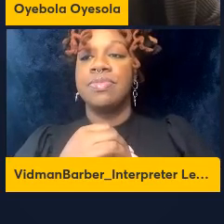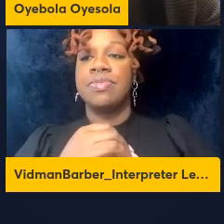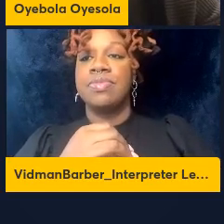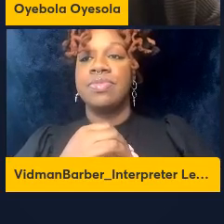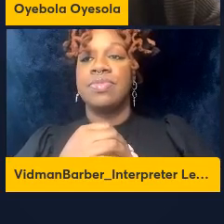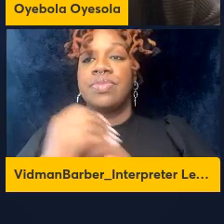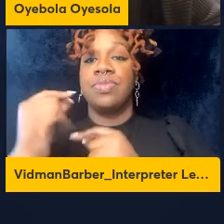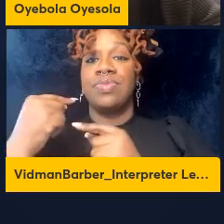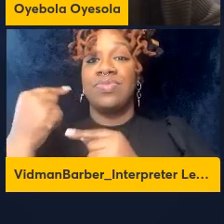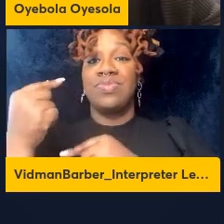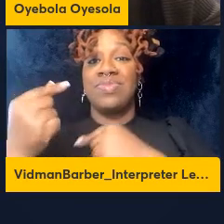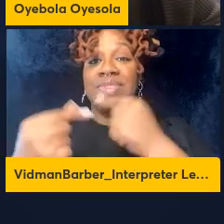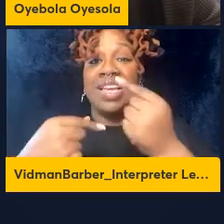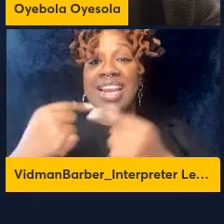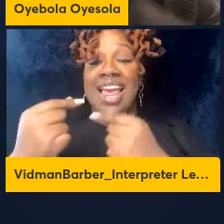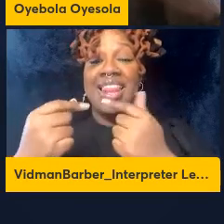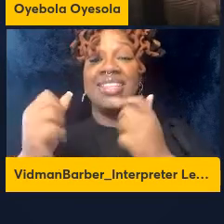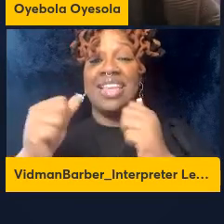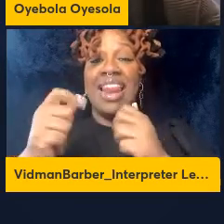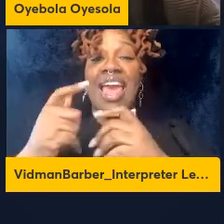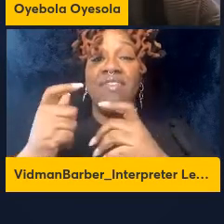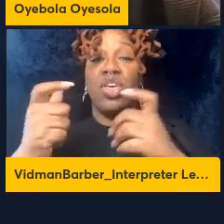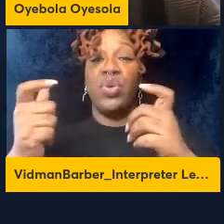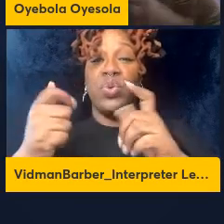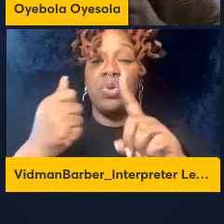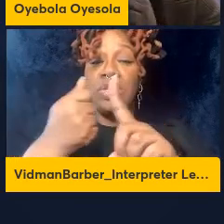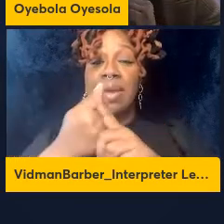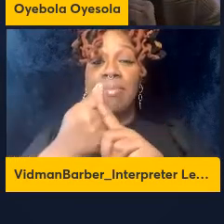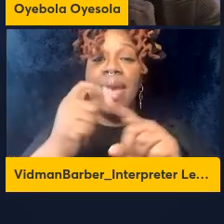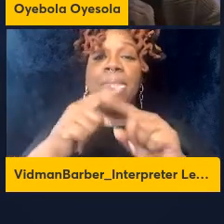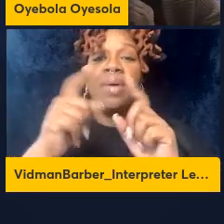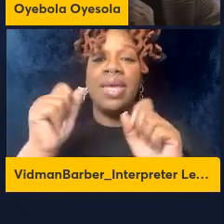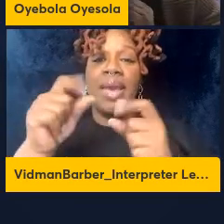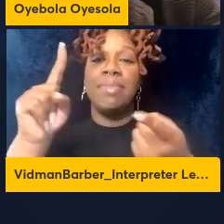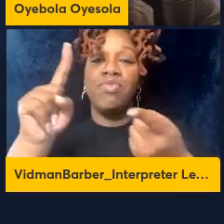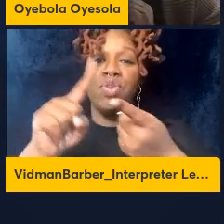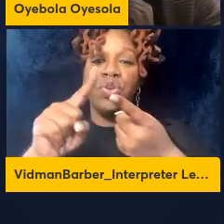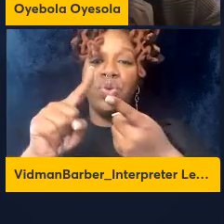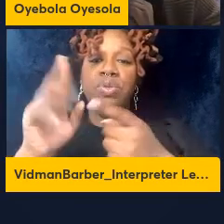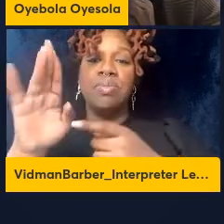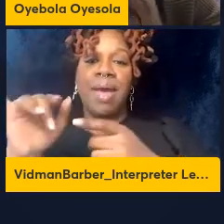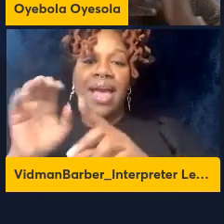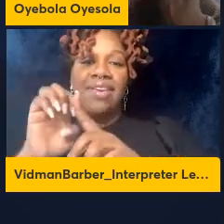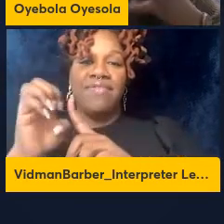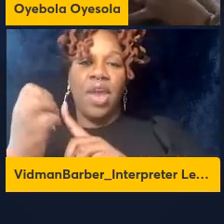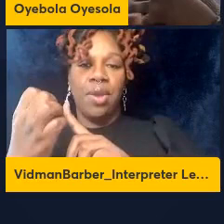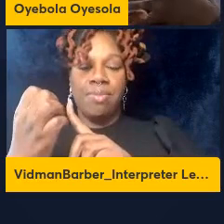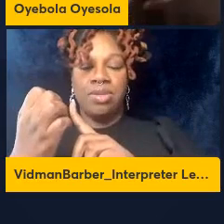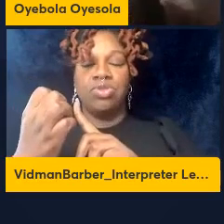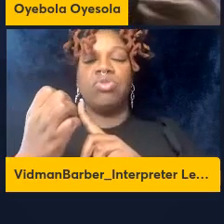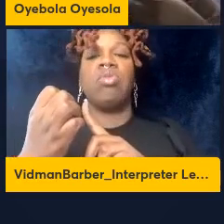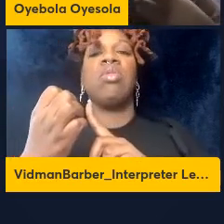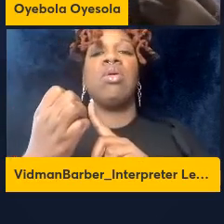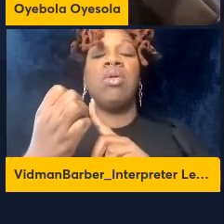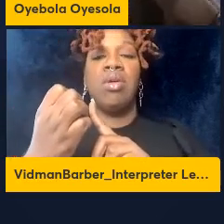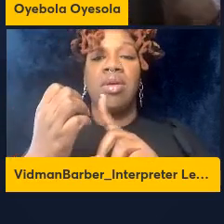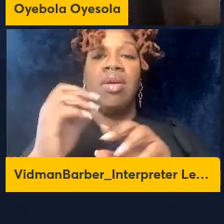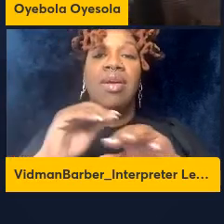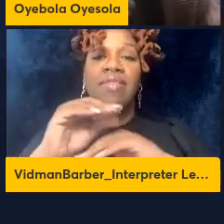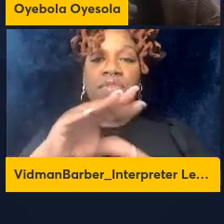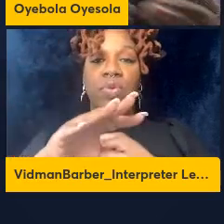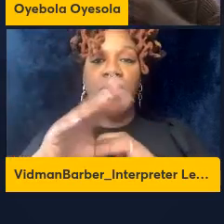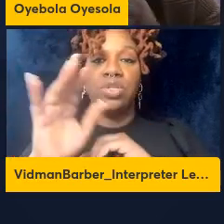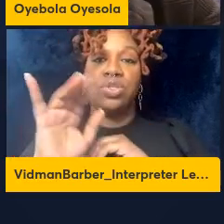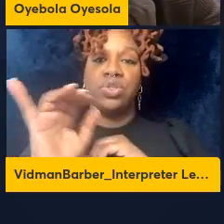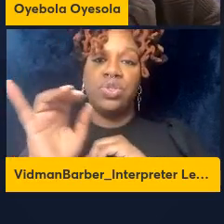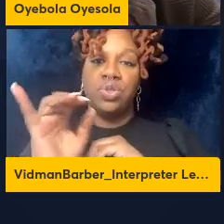environmental change and I feel like thinking about this in the big picture I feel like our understanding of interactions between